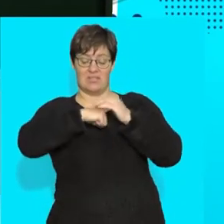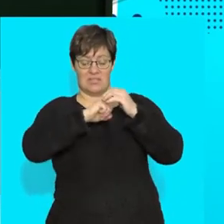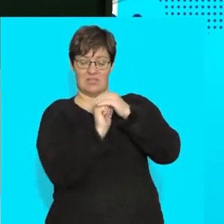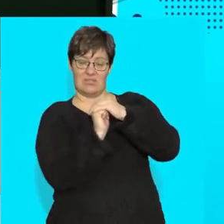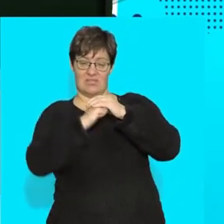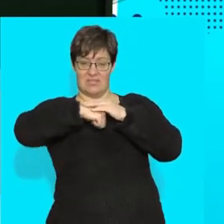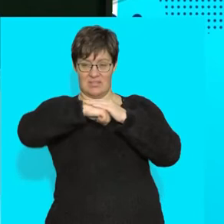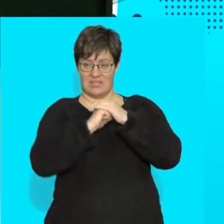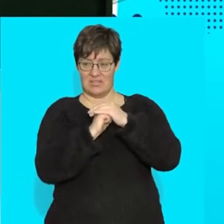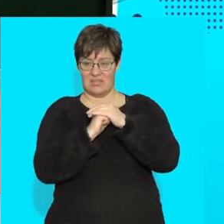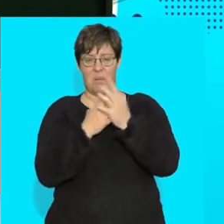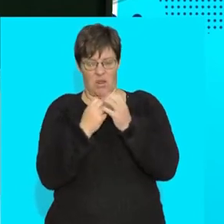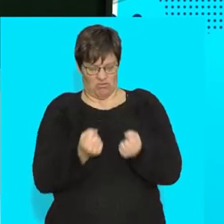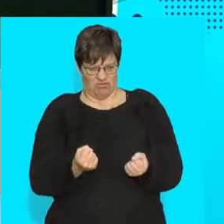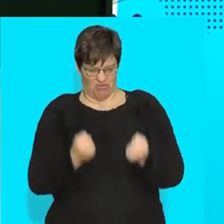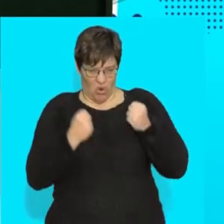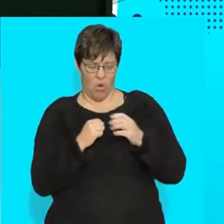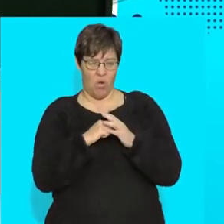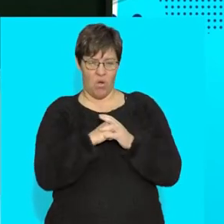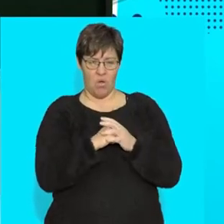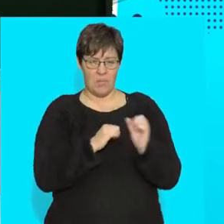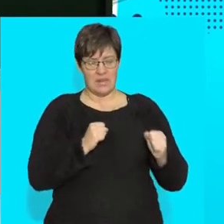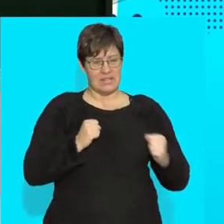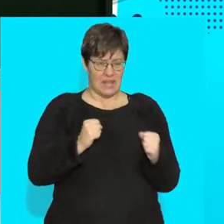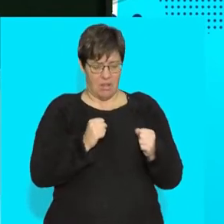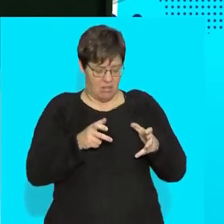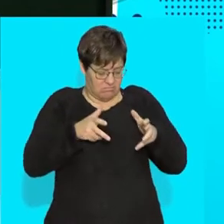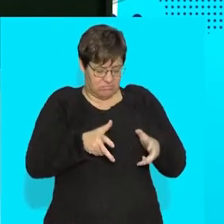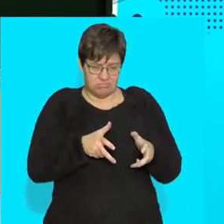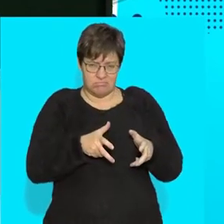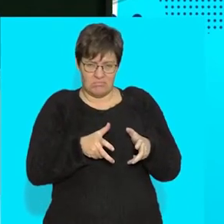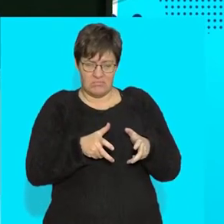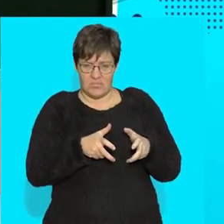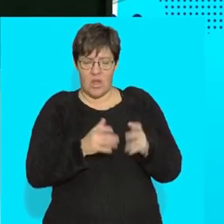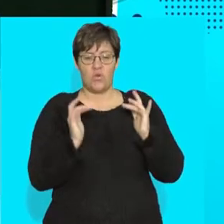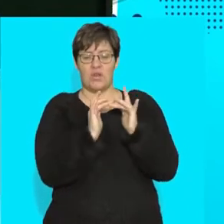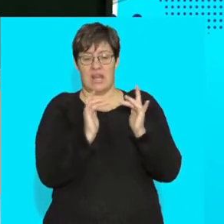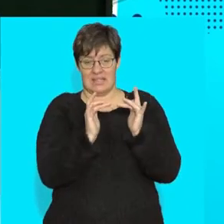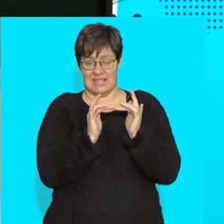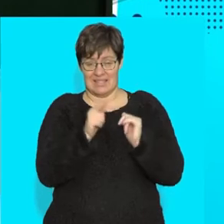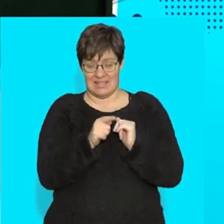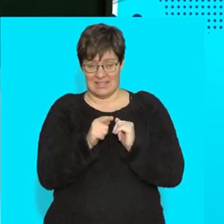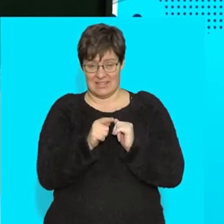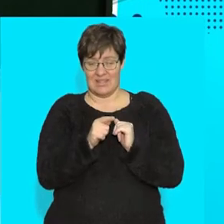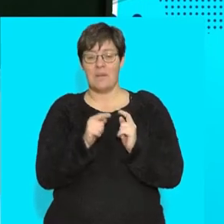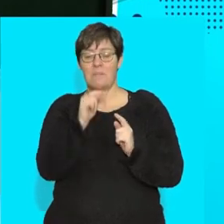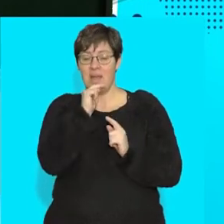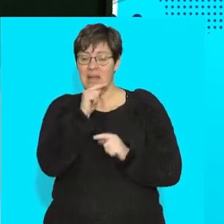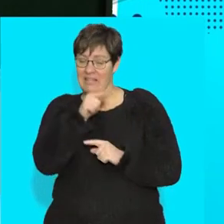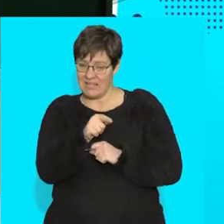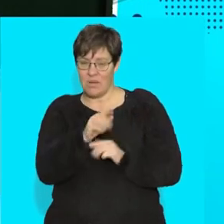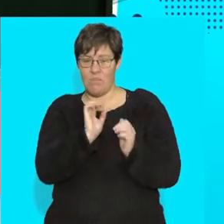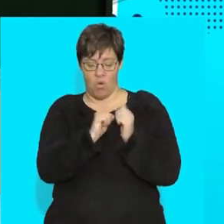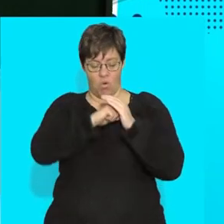nice and strong. I stabilize my joints. It's connective tissue. But what do I do? I make that joint